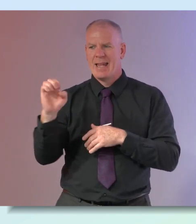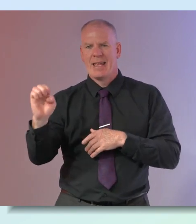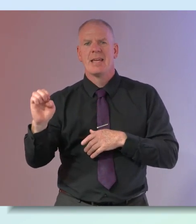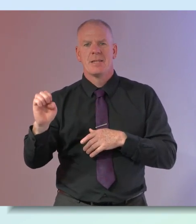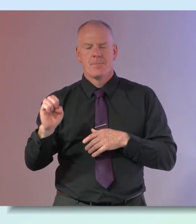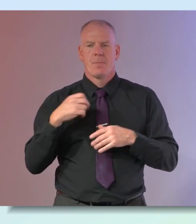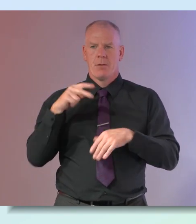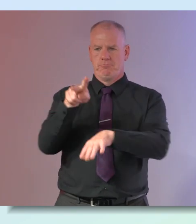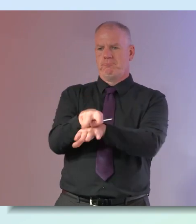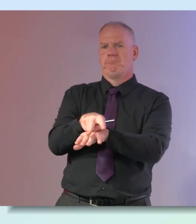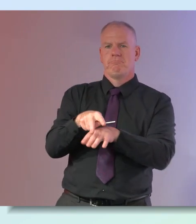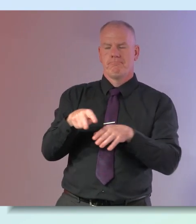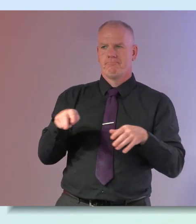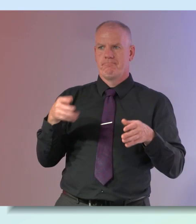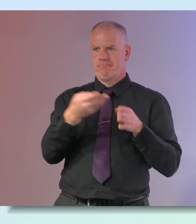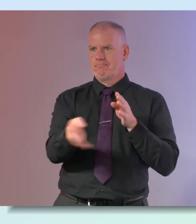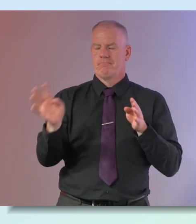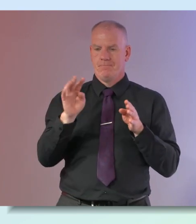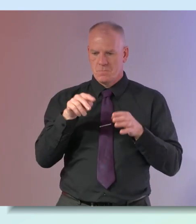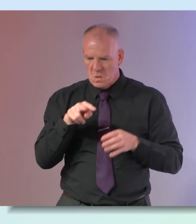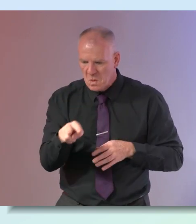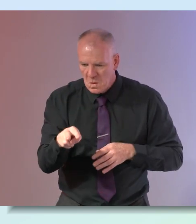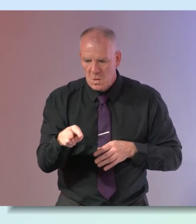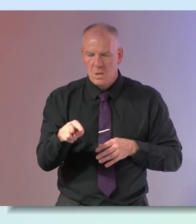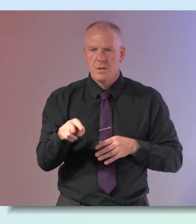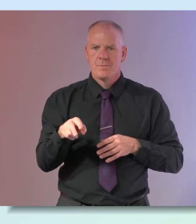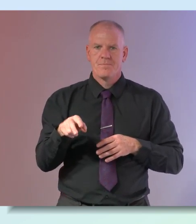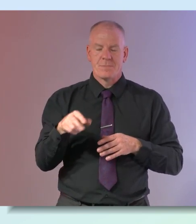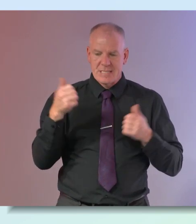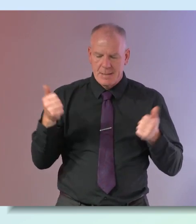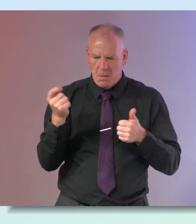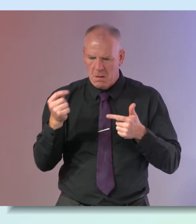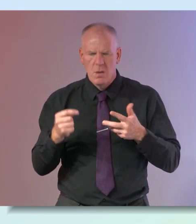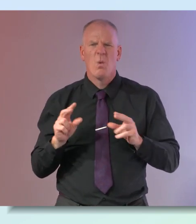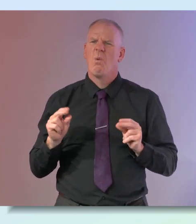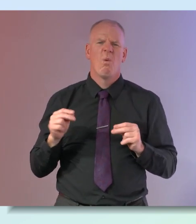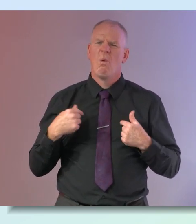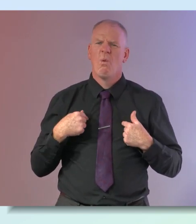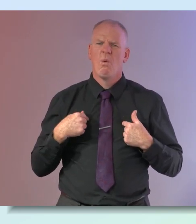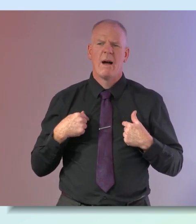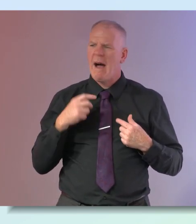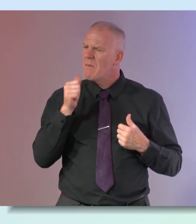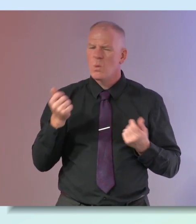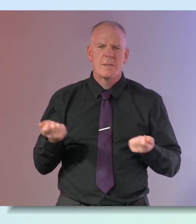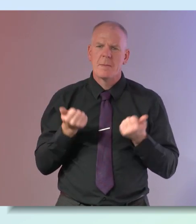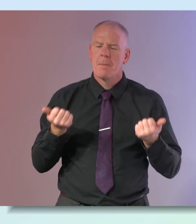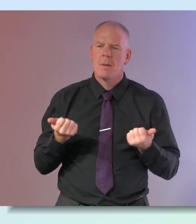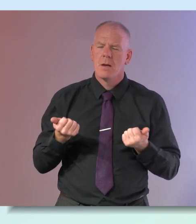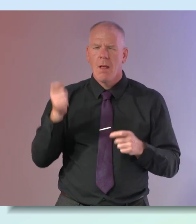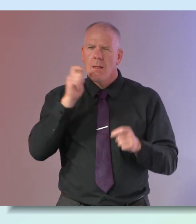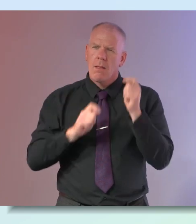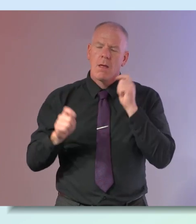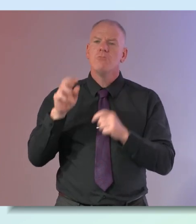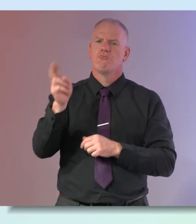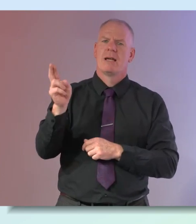explaining there a few minutes ago that's when they said have any symptoms and i said no i said i have no symptoms and then i thought